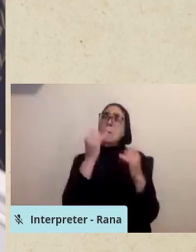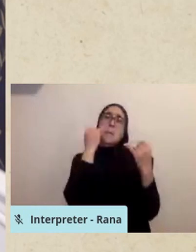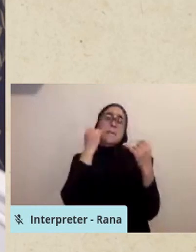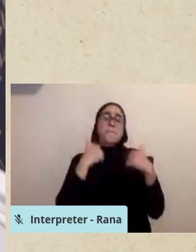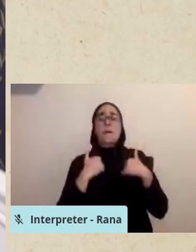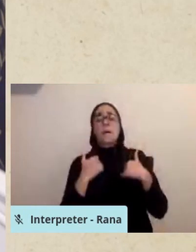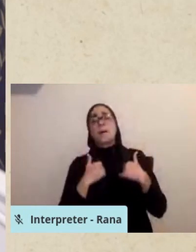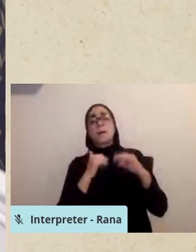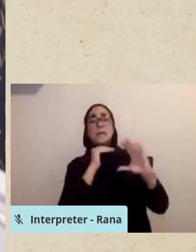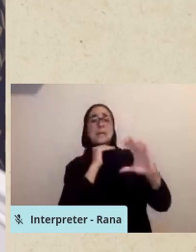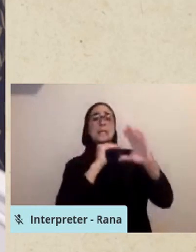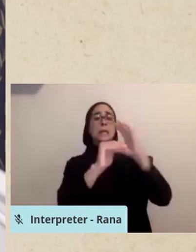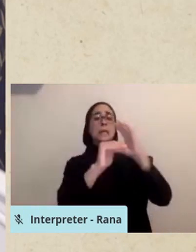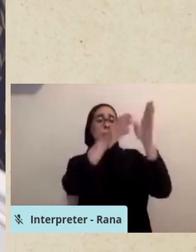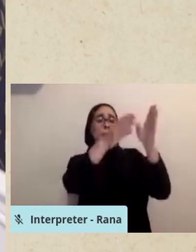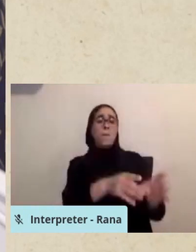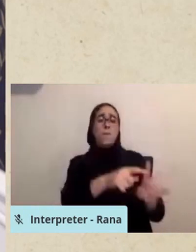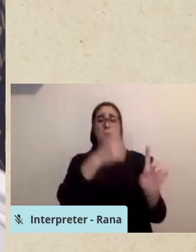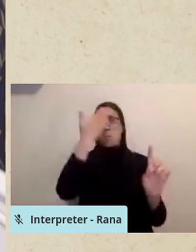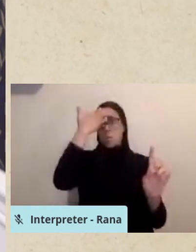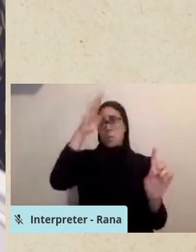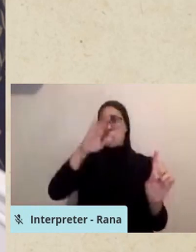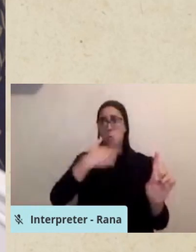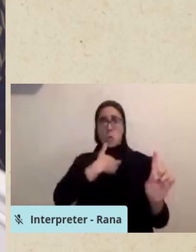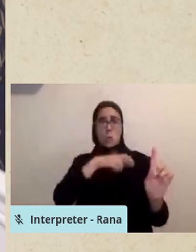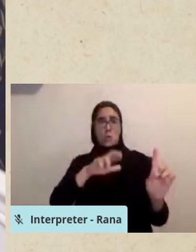colleague who is uninformed but sincere.